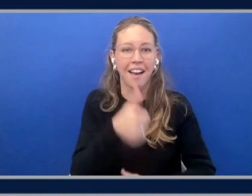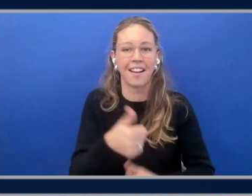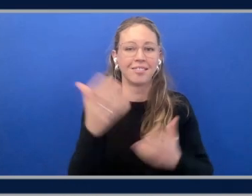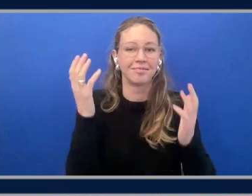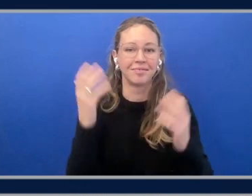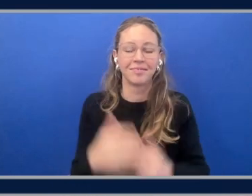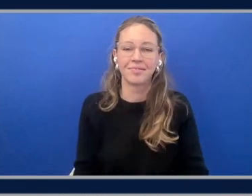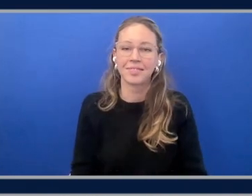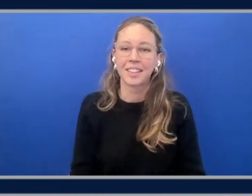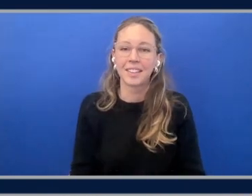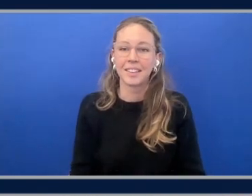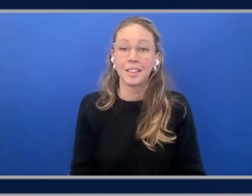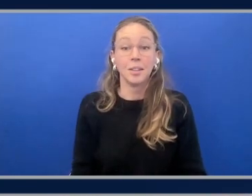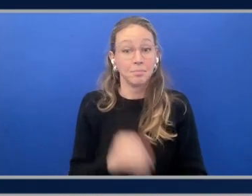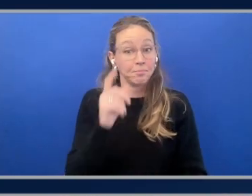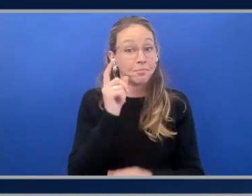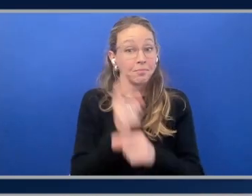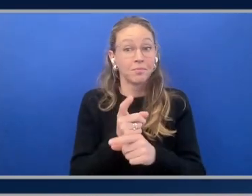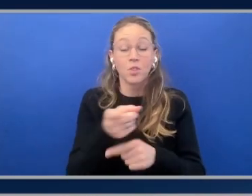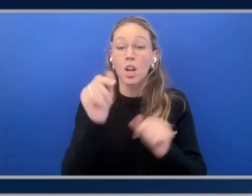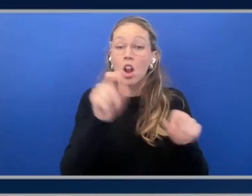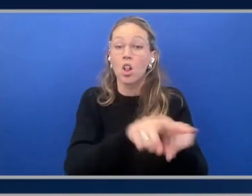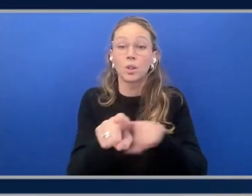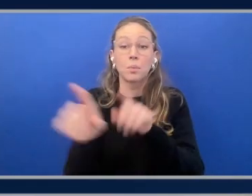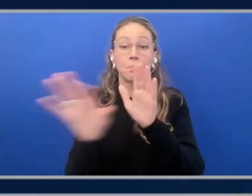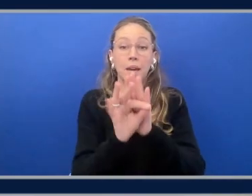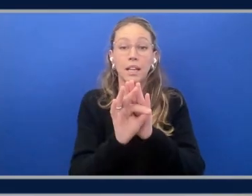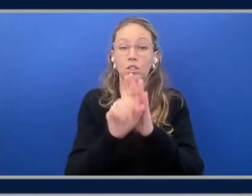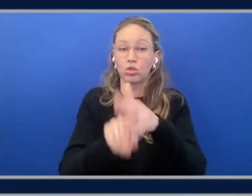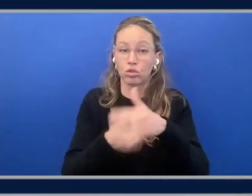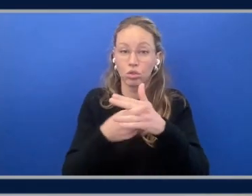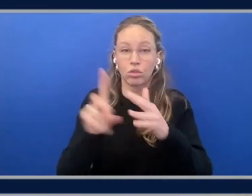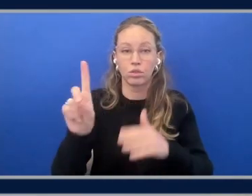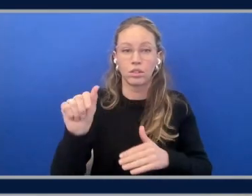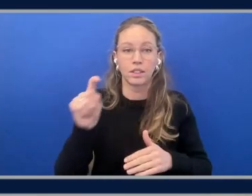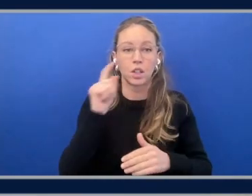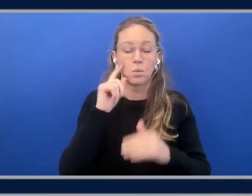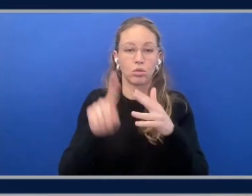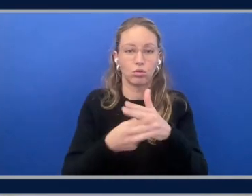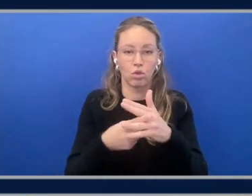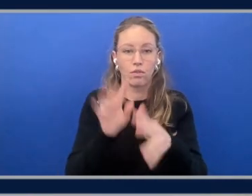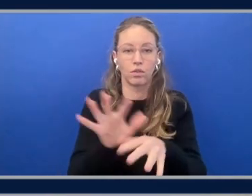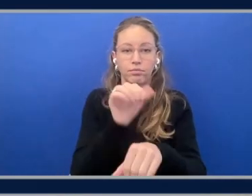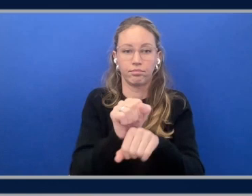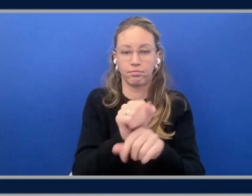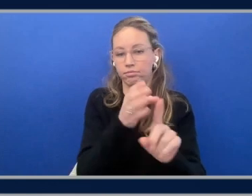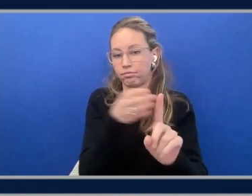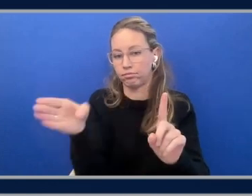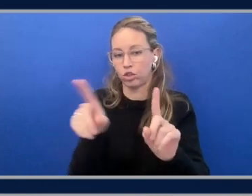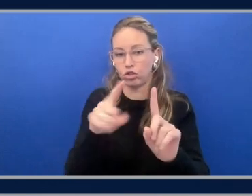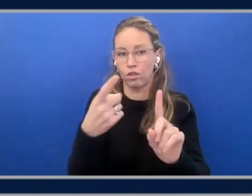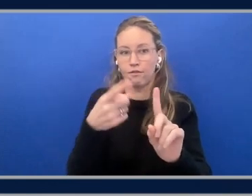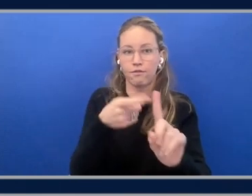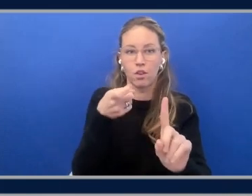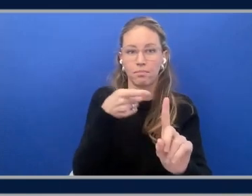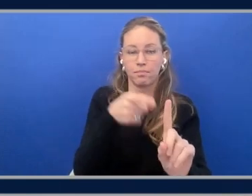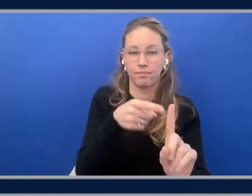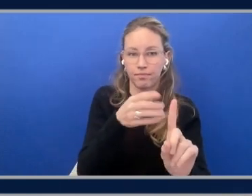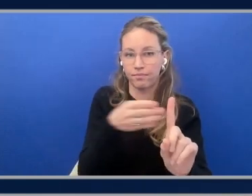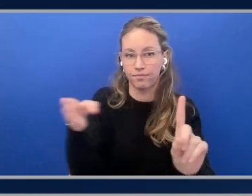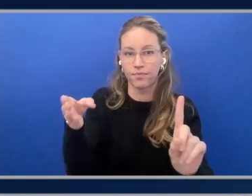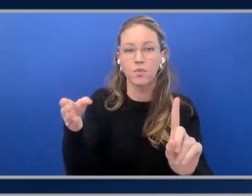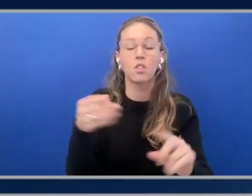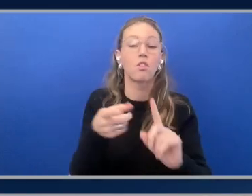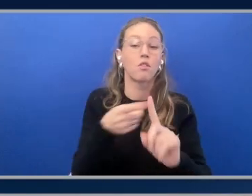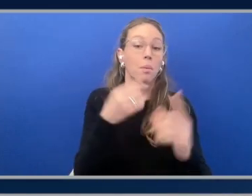Yeah, exactly. So at this point, you could also choose the date that you want to look for a capacity block starting from, right? So here, let's search from